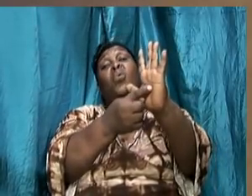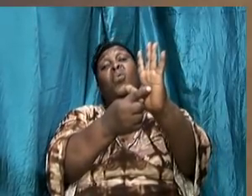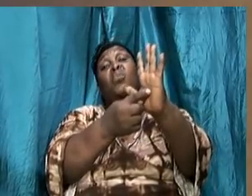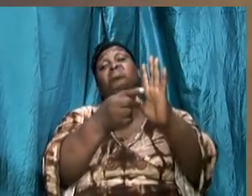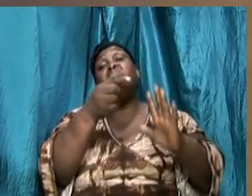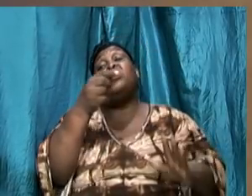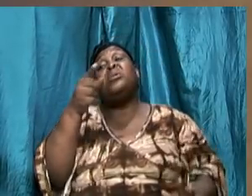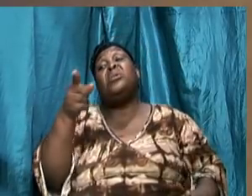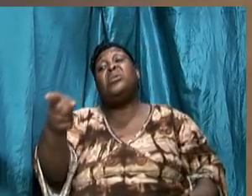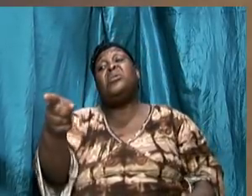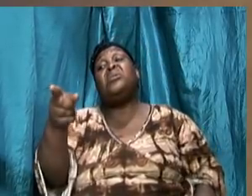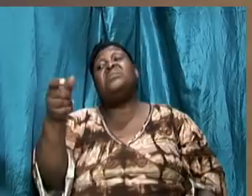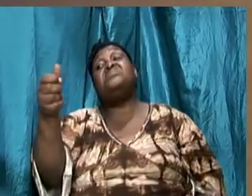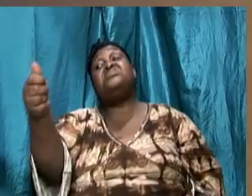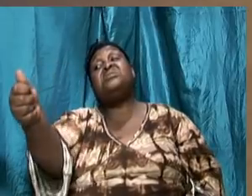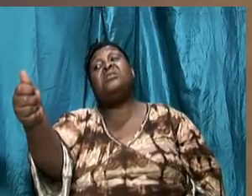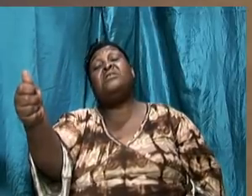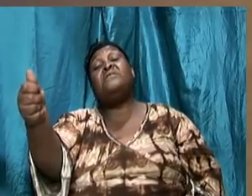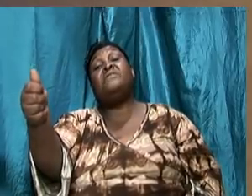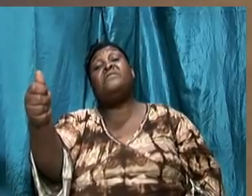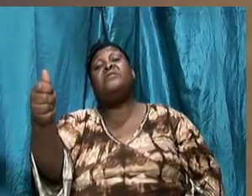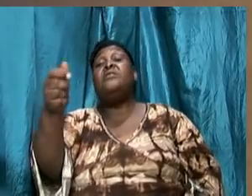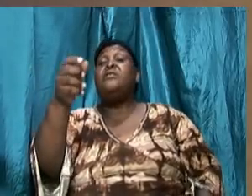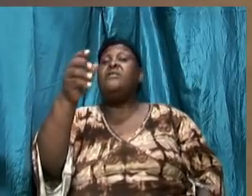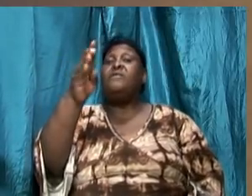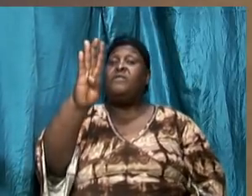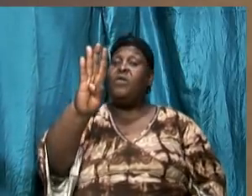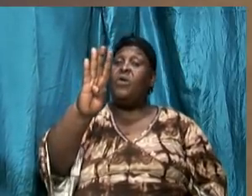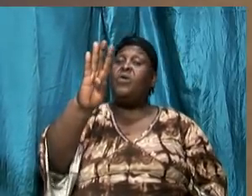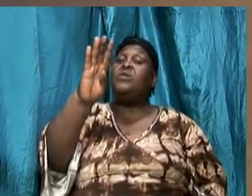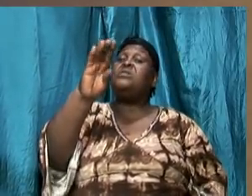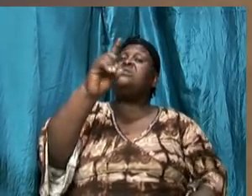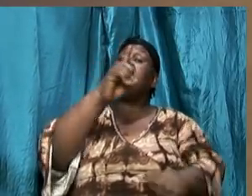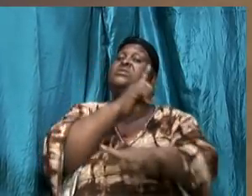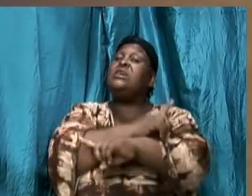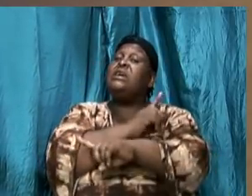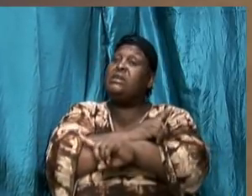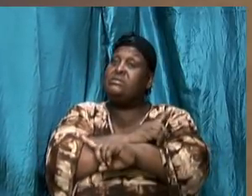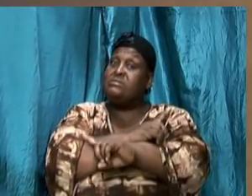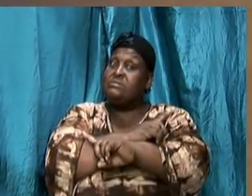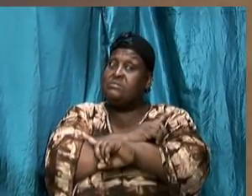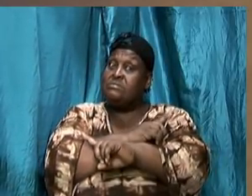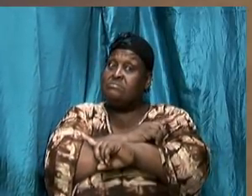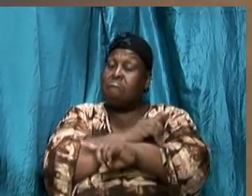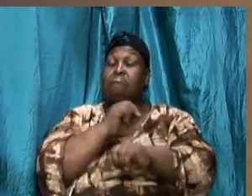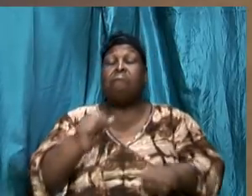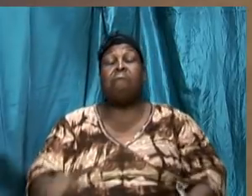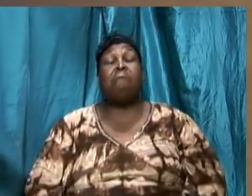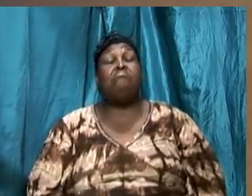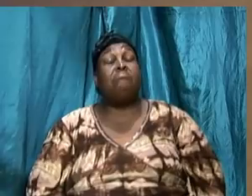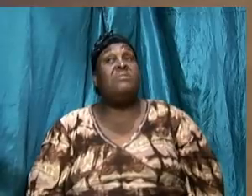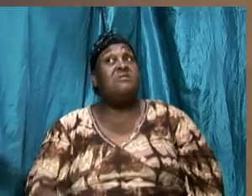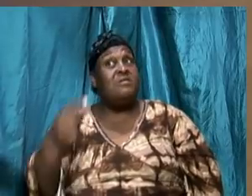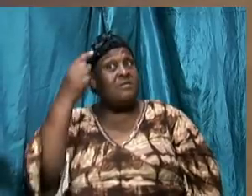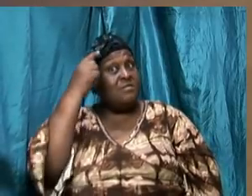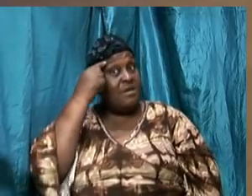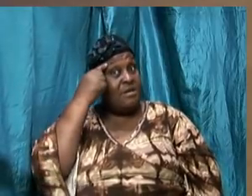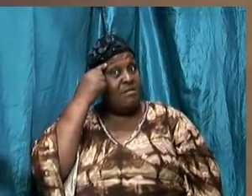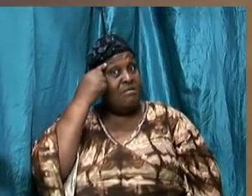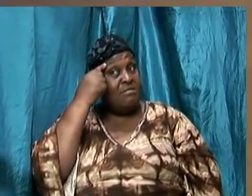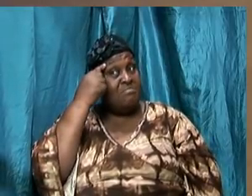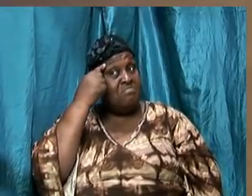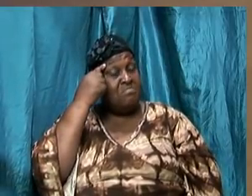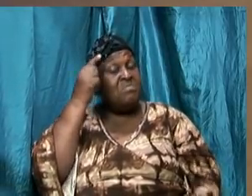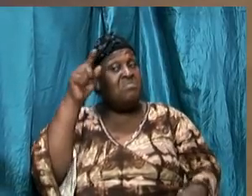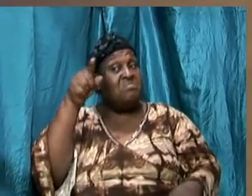40 days digest that sins of God every